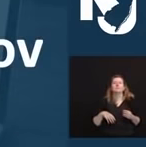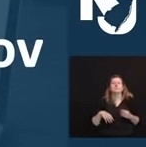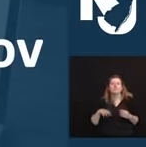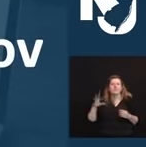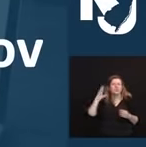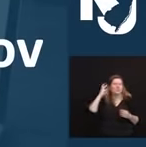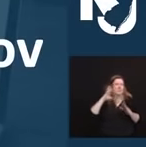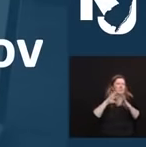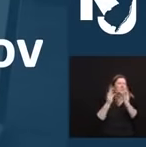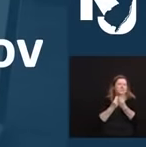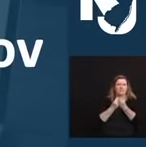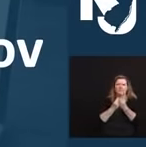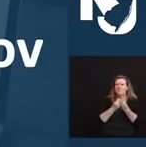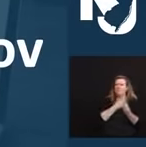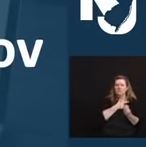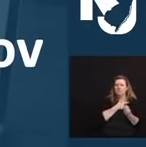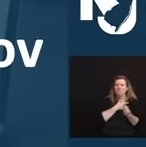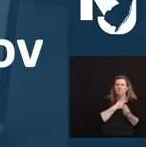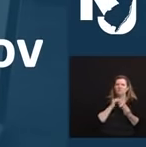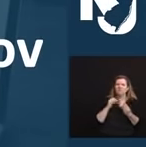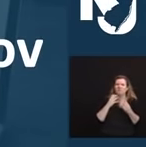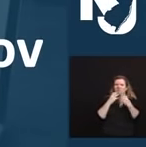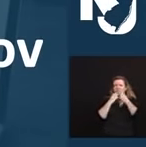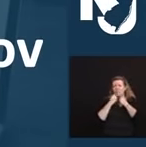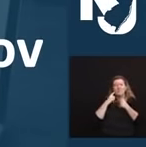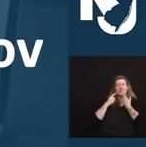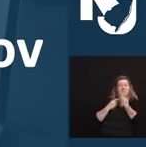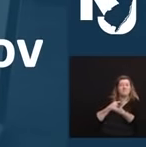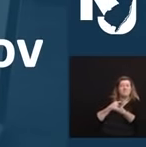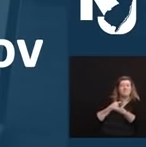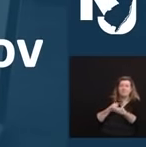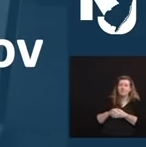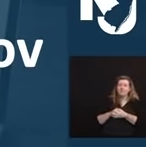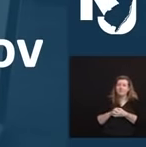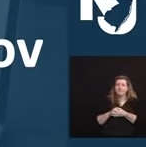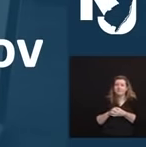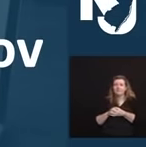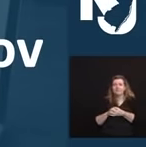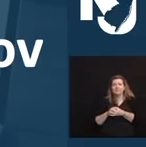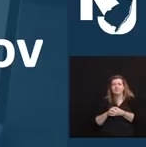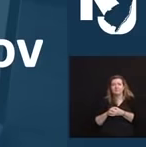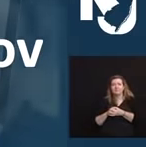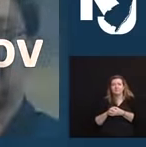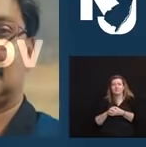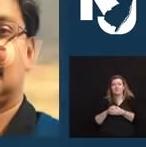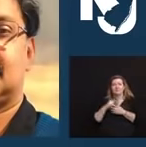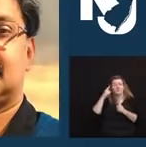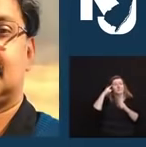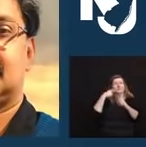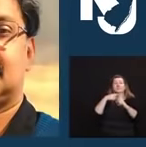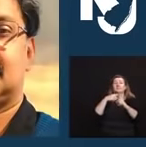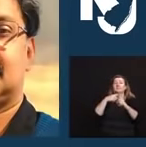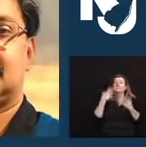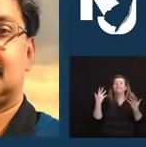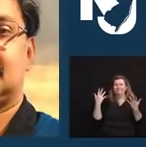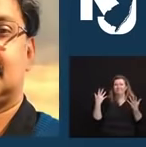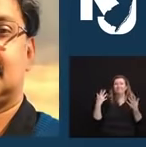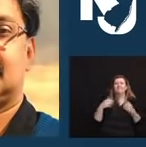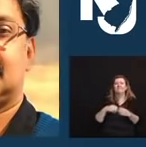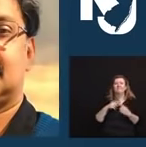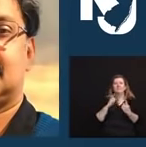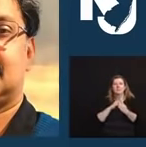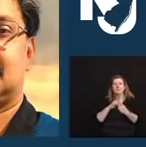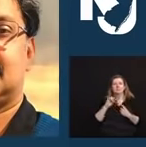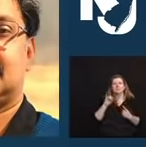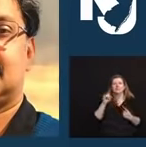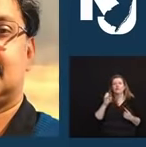that will lead us into the Christmas holiday with a sense of optimism for the times ahead. First up, let's meet Jebu Matthew. That's